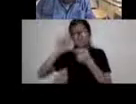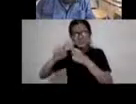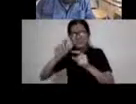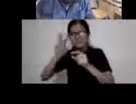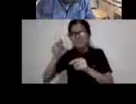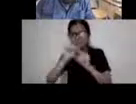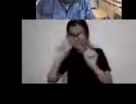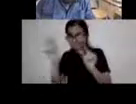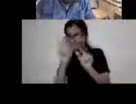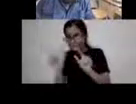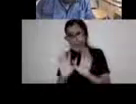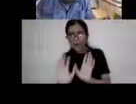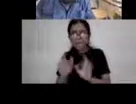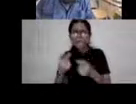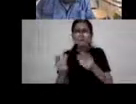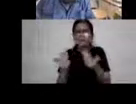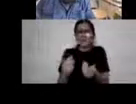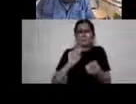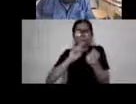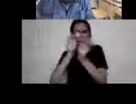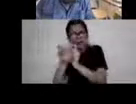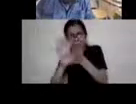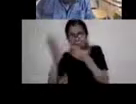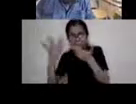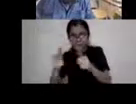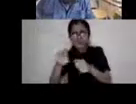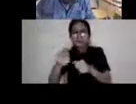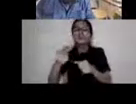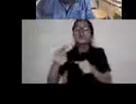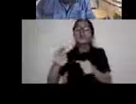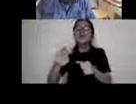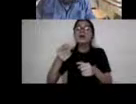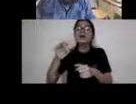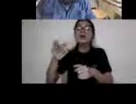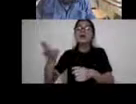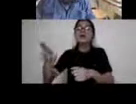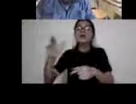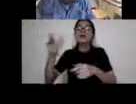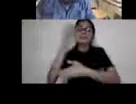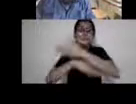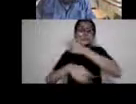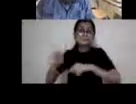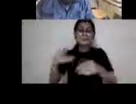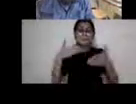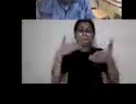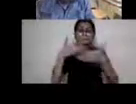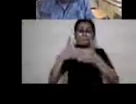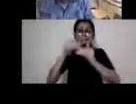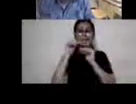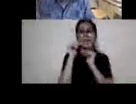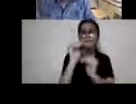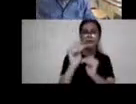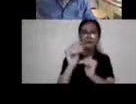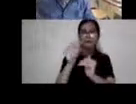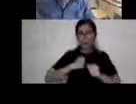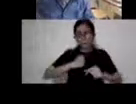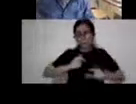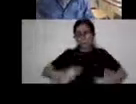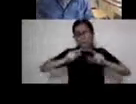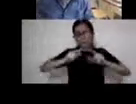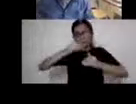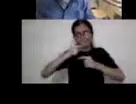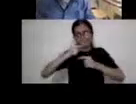basically it's that, uh, disability is defined as a limitation of one or more life activities, uh, B,